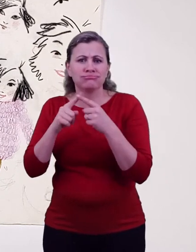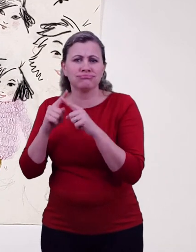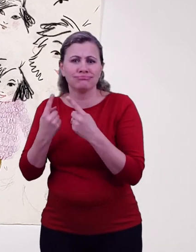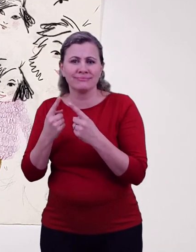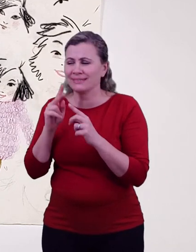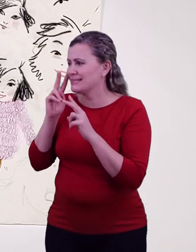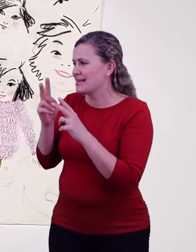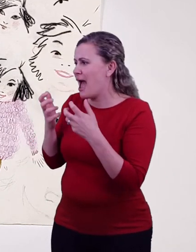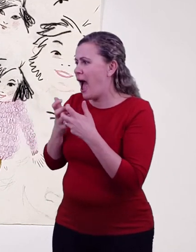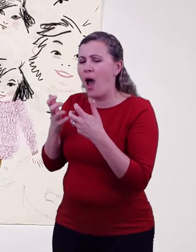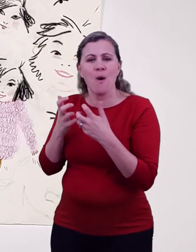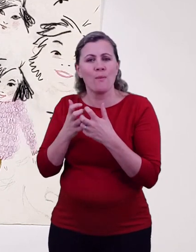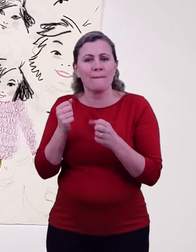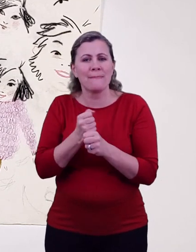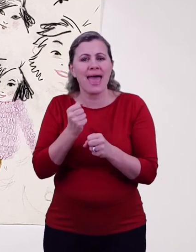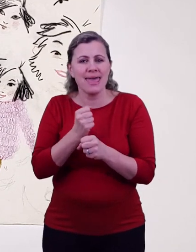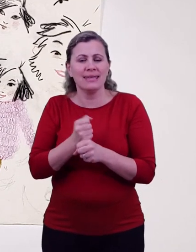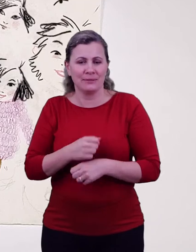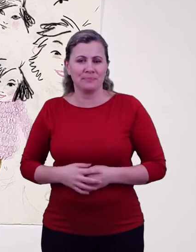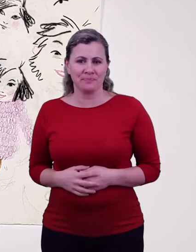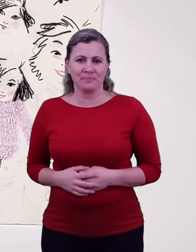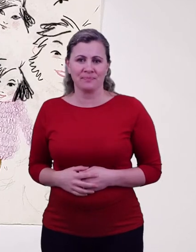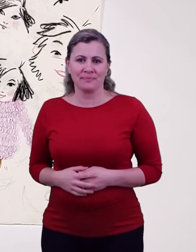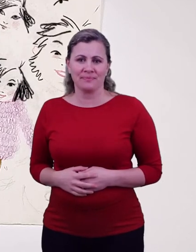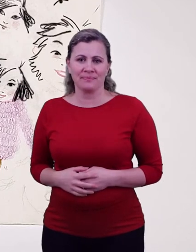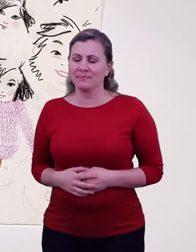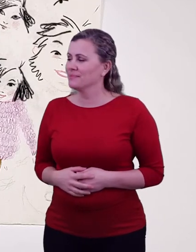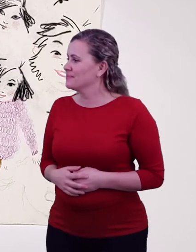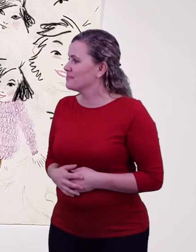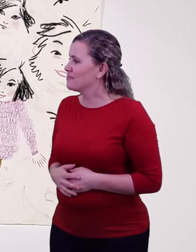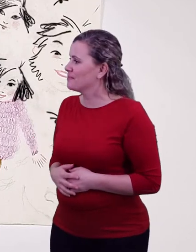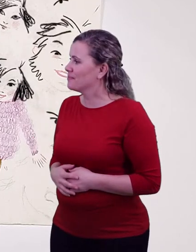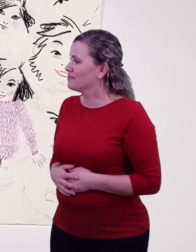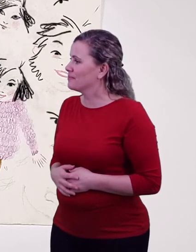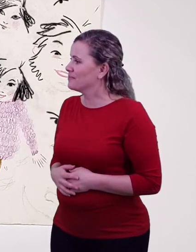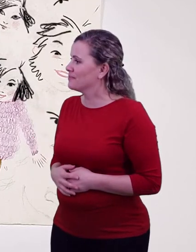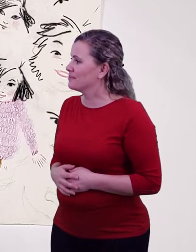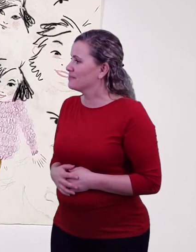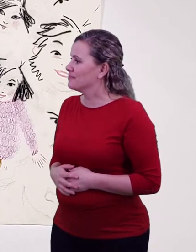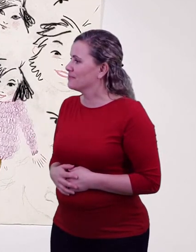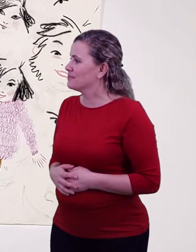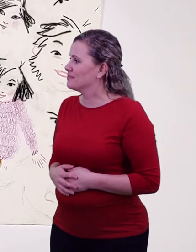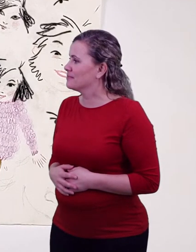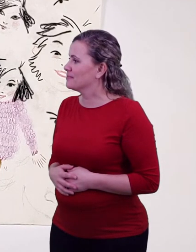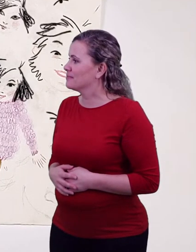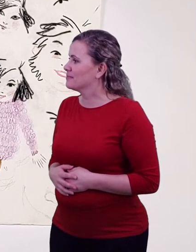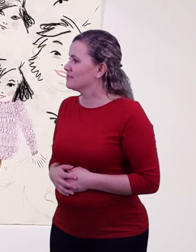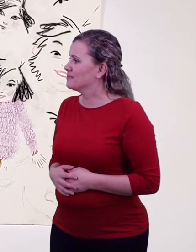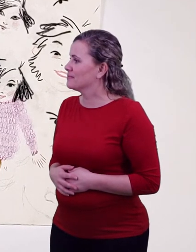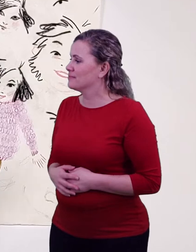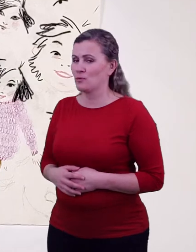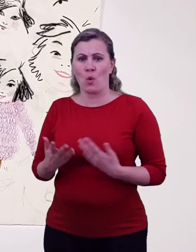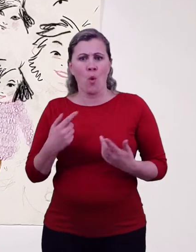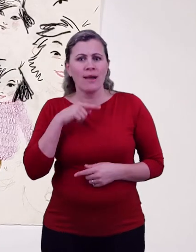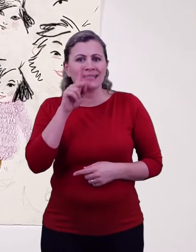make her look more like a comic character so everyone can recognise that character. Look at Orani. Her hair stands out as a good